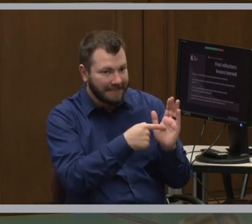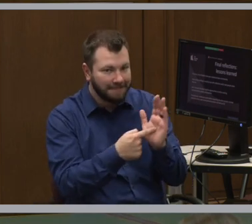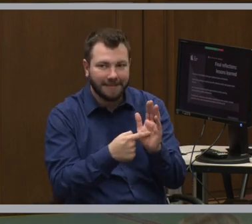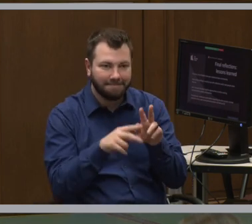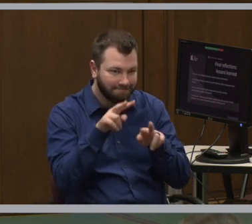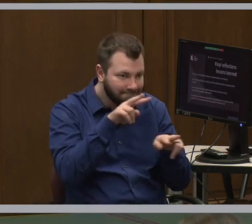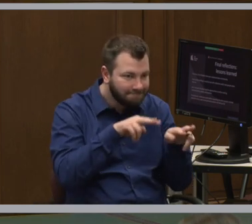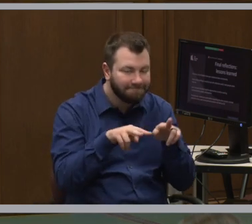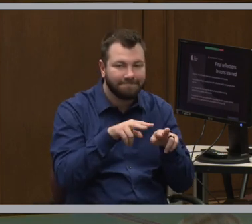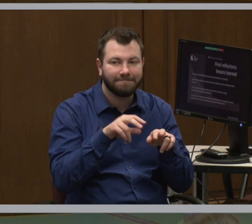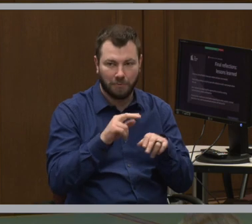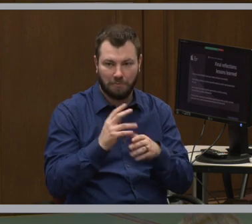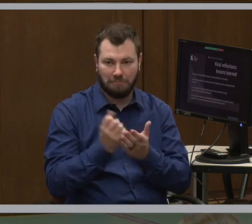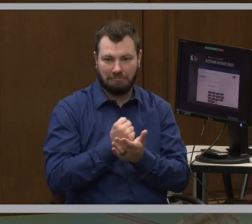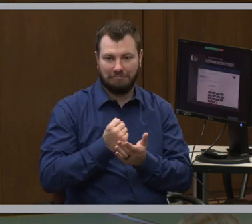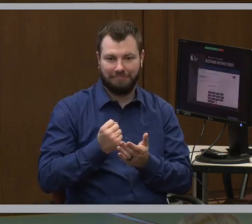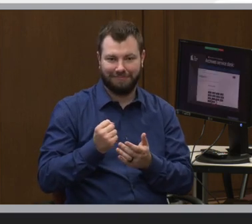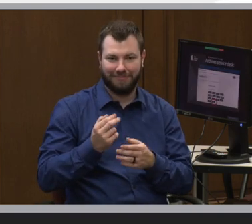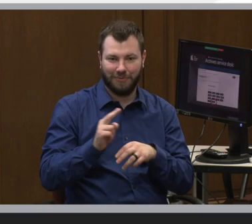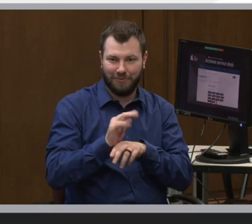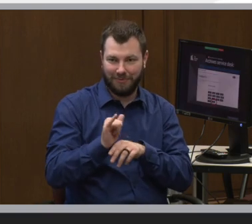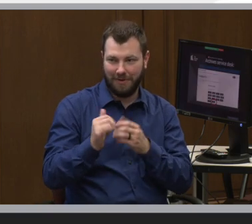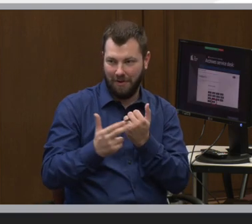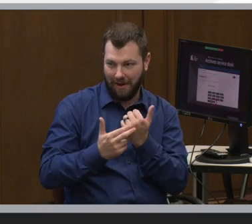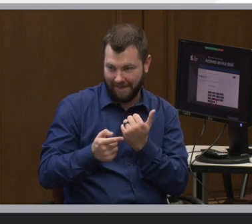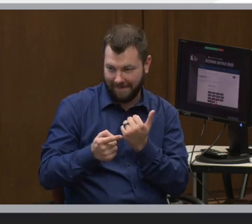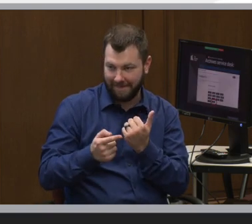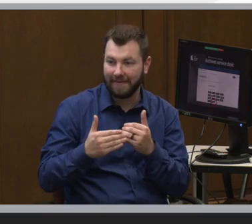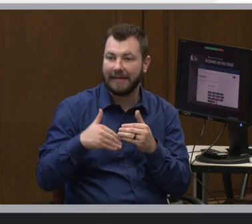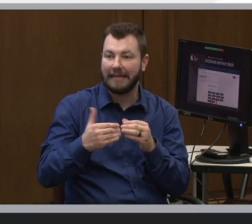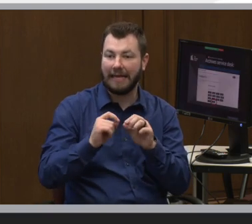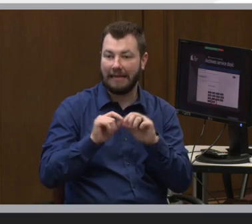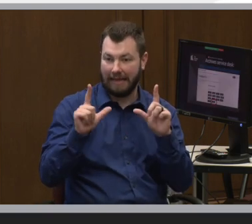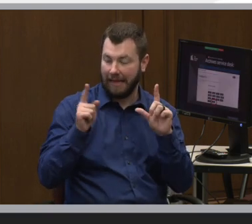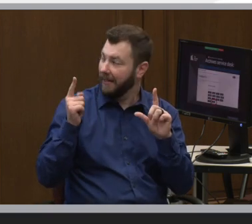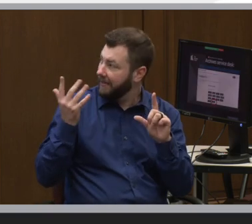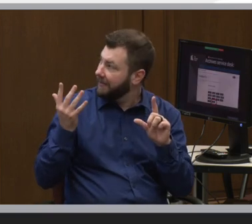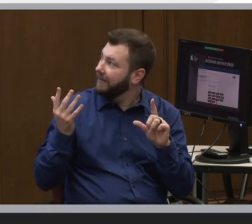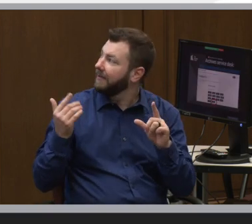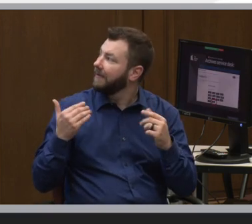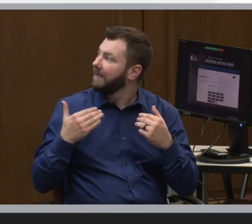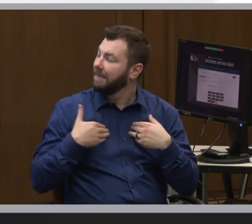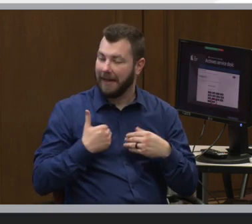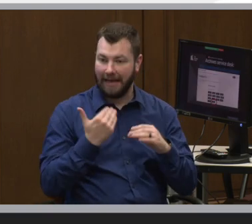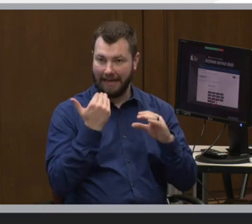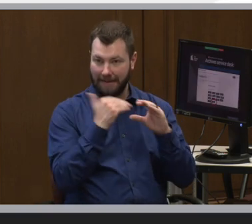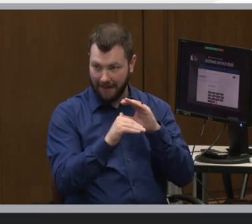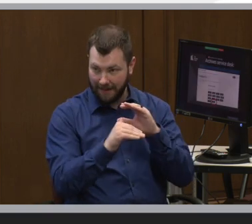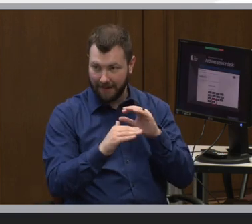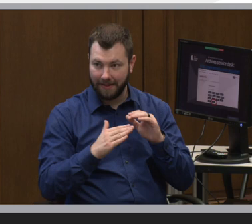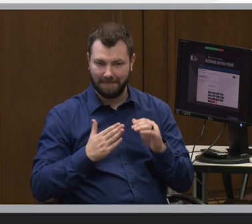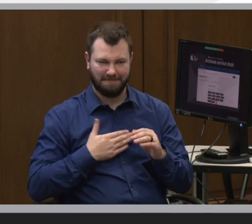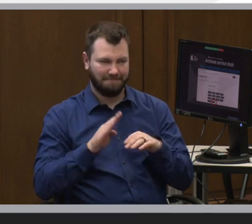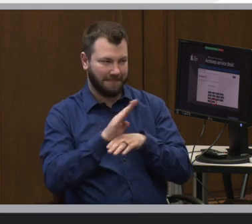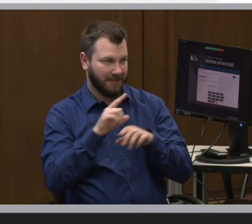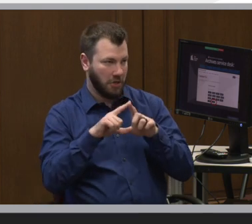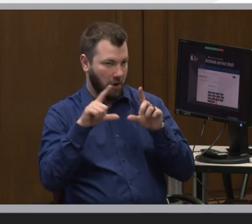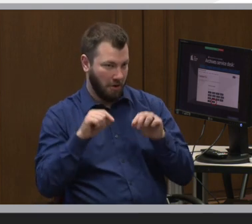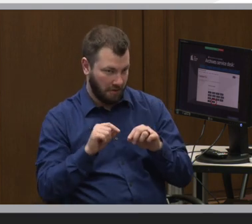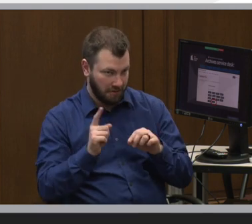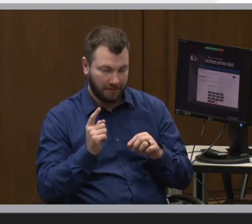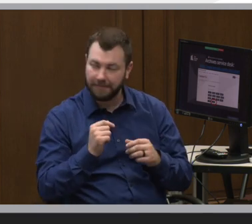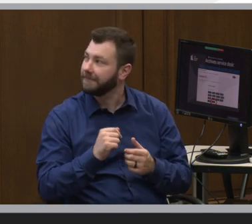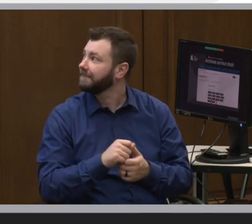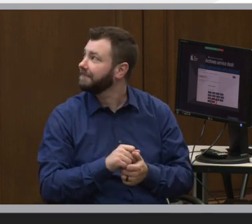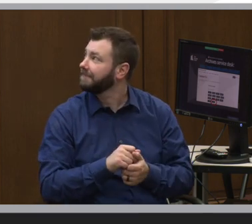archives. The next shot that I'm going to, or the next slide that I'm going to show is I have my email, I have my business card. We also,